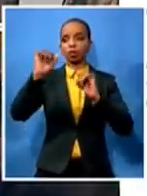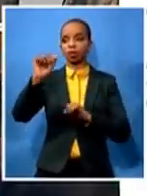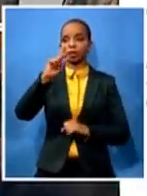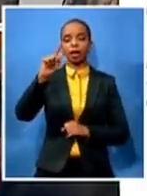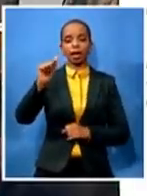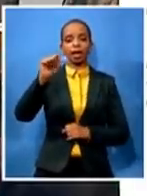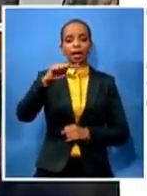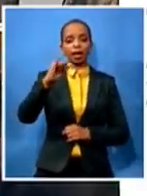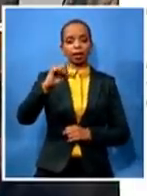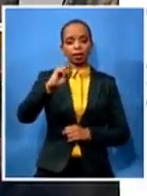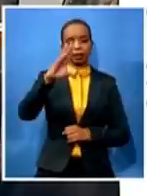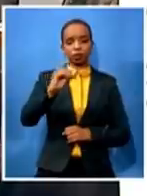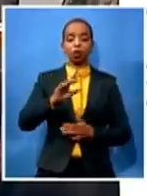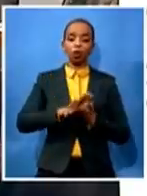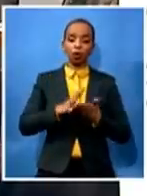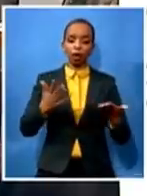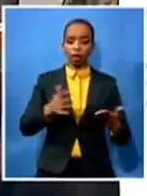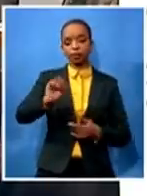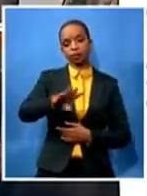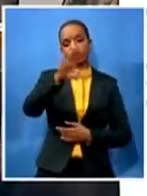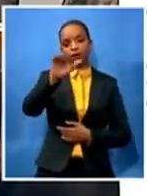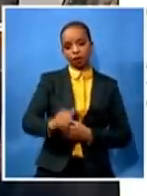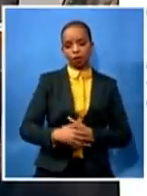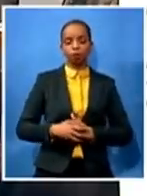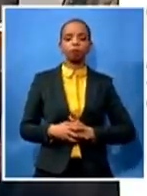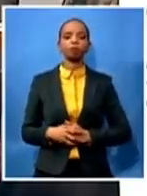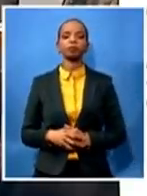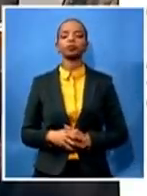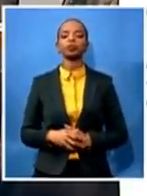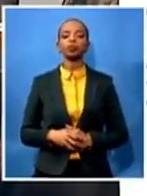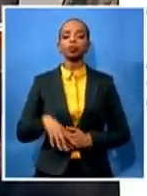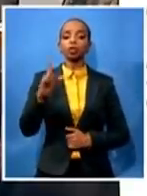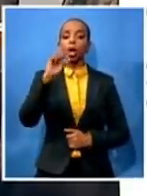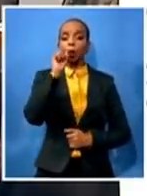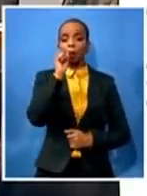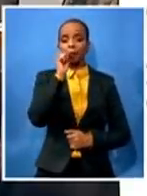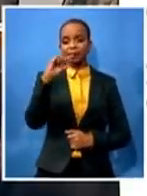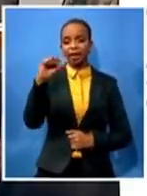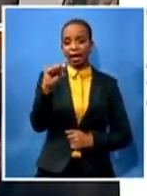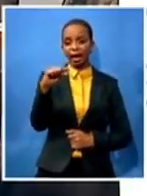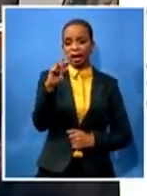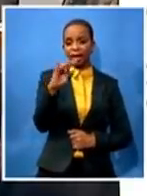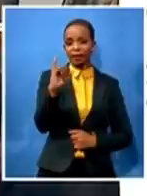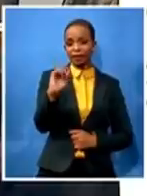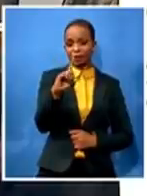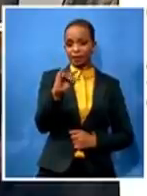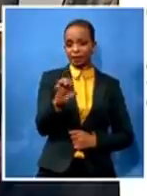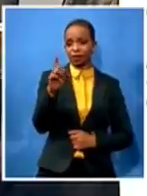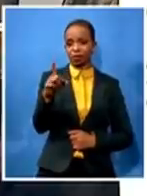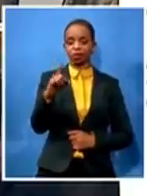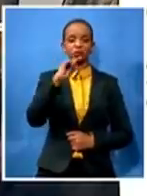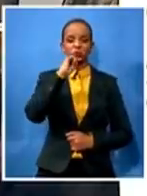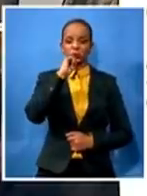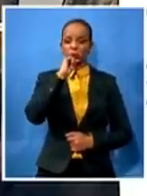akrisi's assertions chair very disrespectful insensitive and undermining maybe reflecting on his